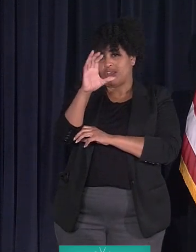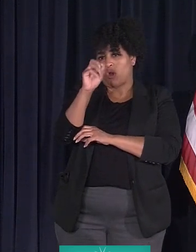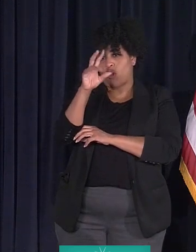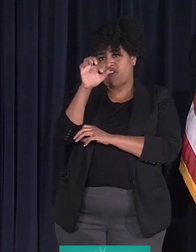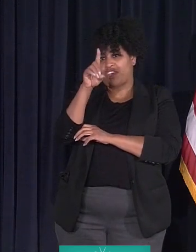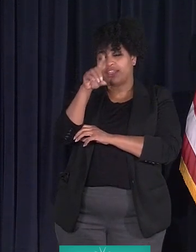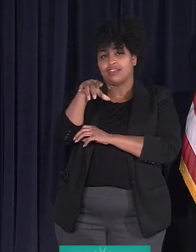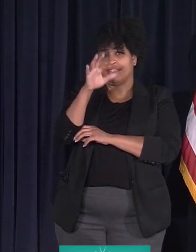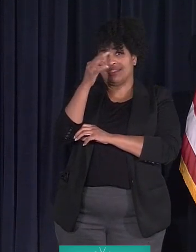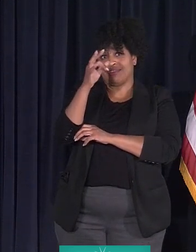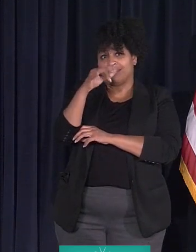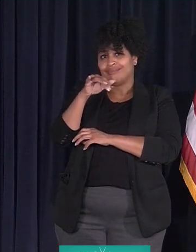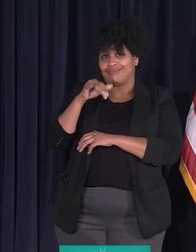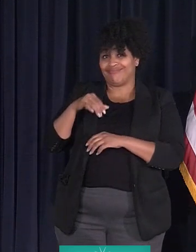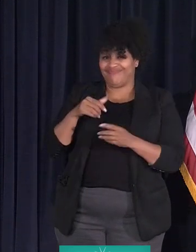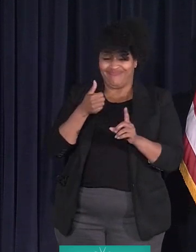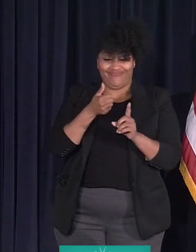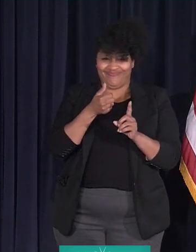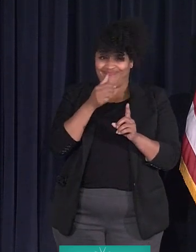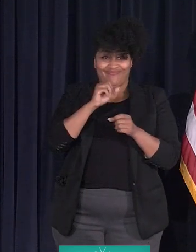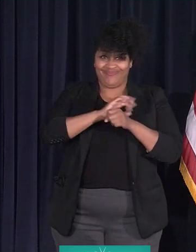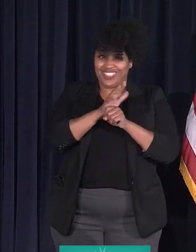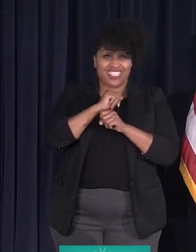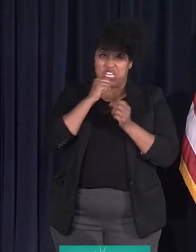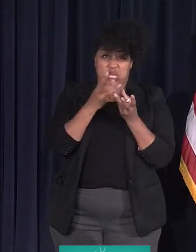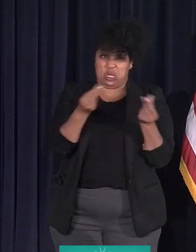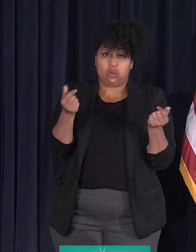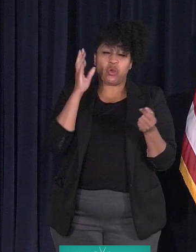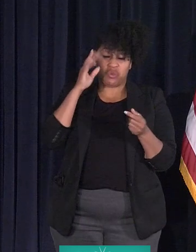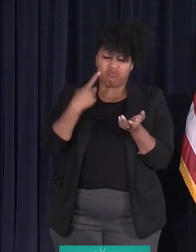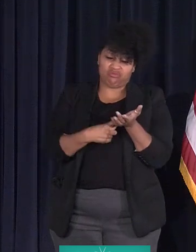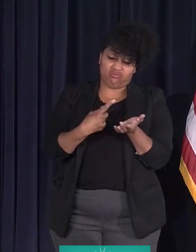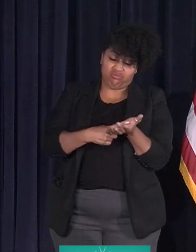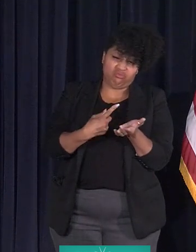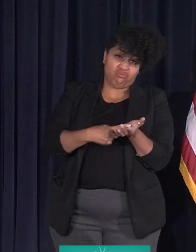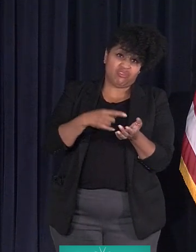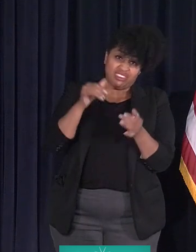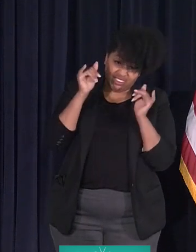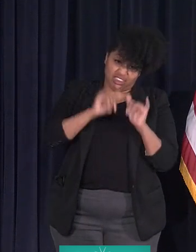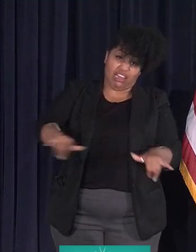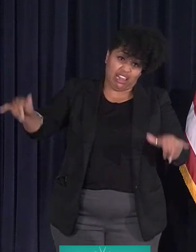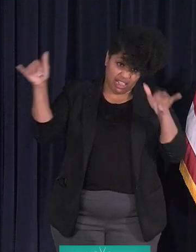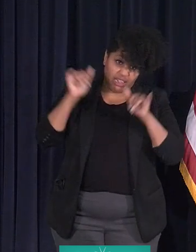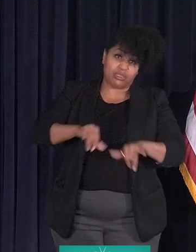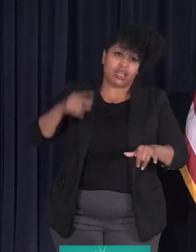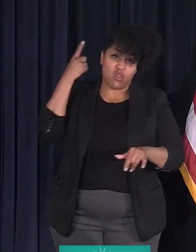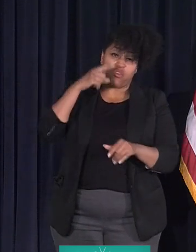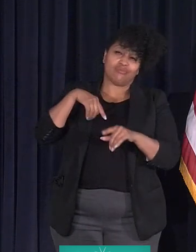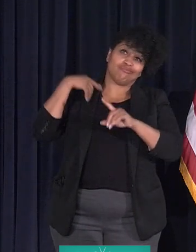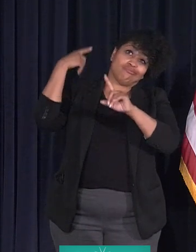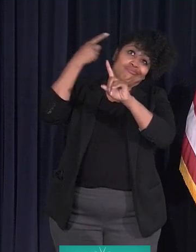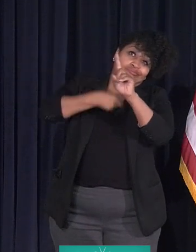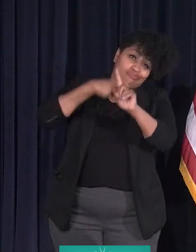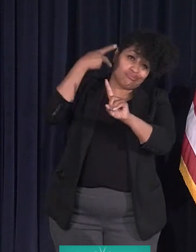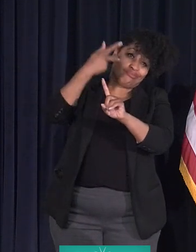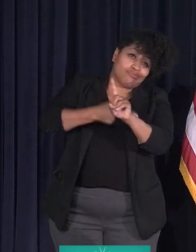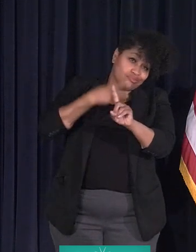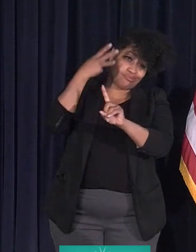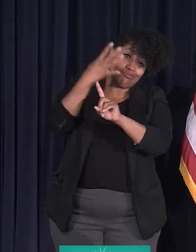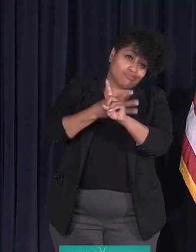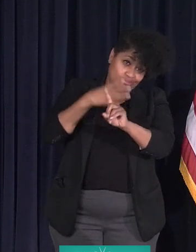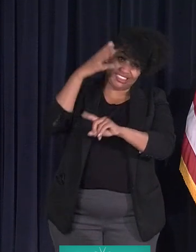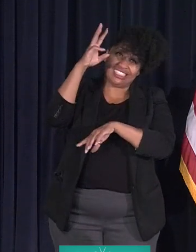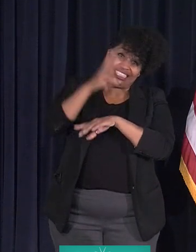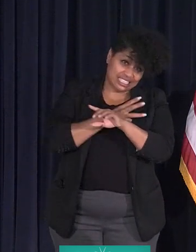And this isn't going to go away. We're going to be having this conversation for another six months. Detroit continues to do very well.